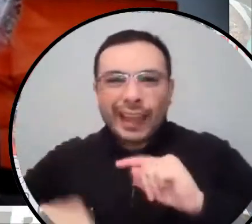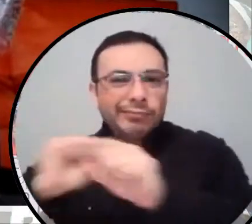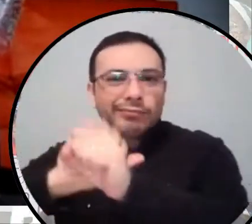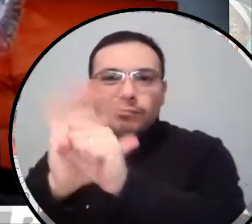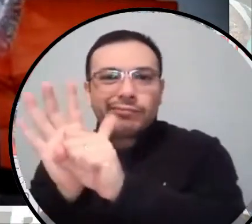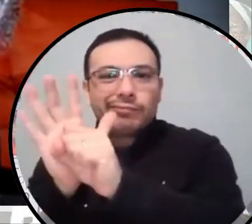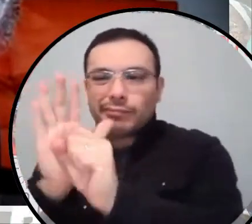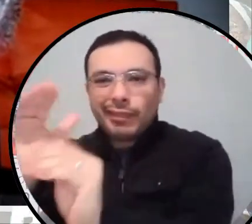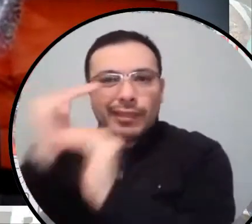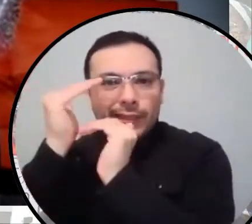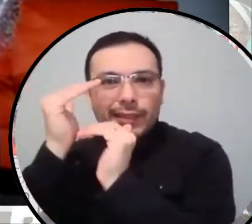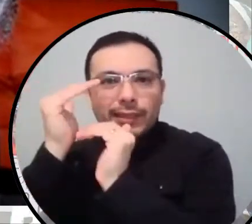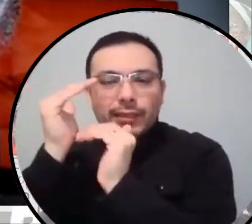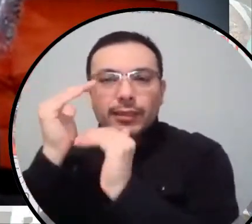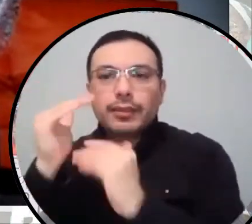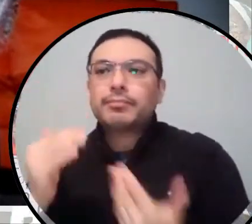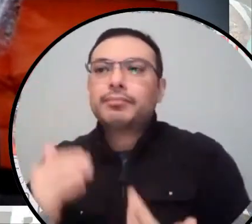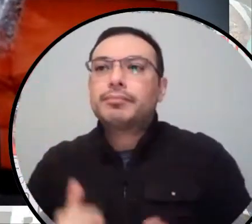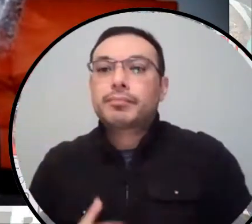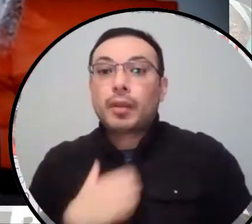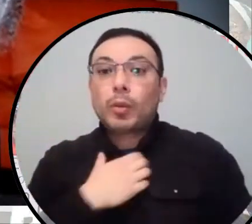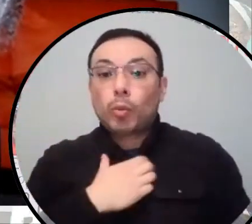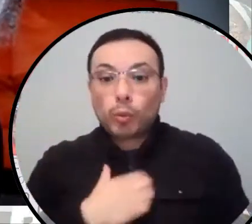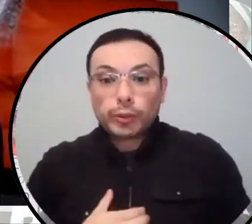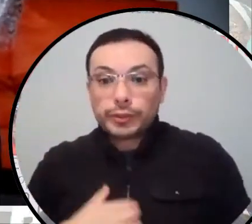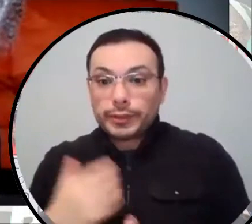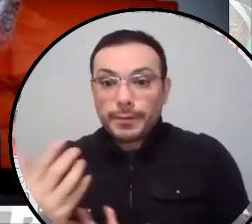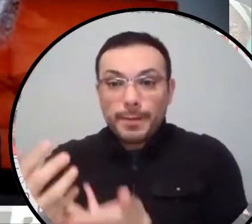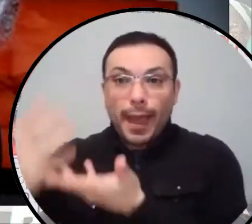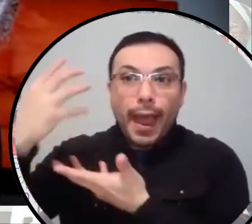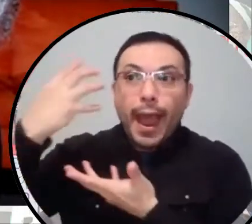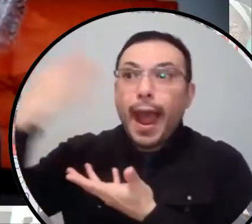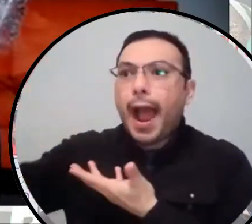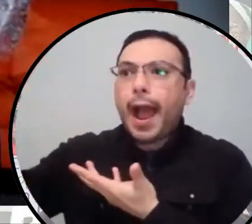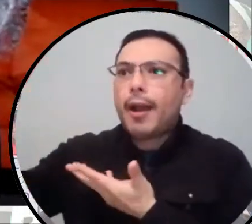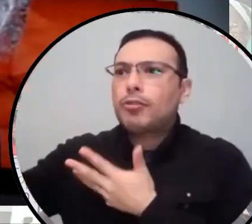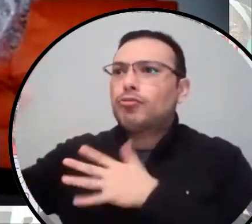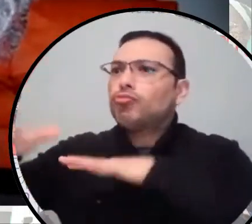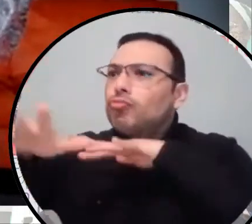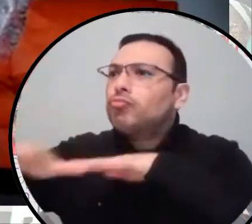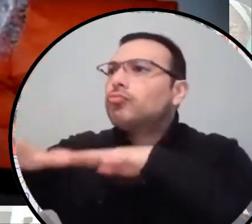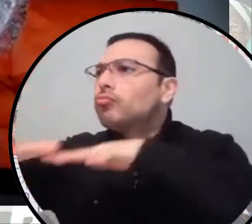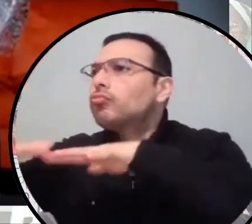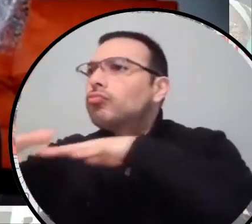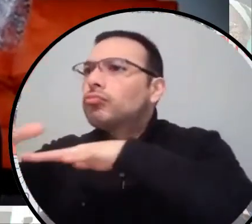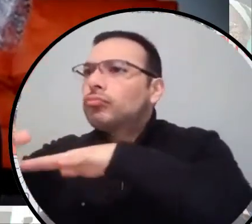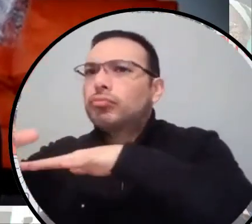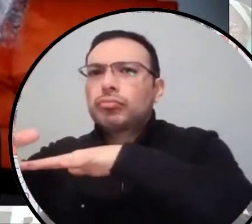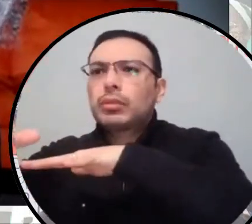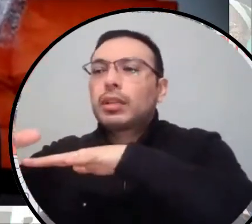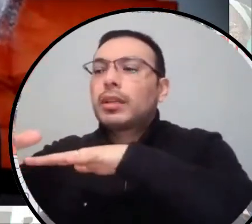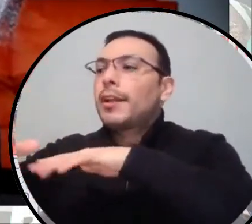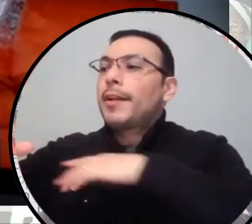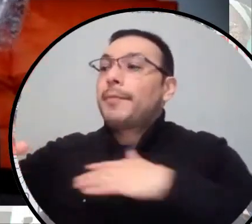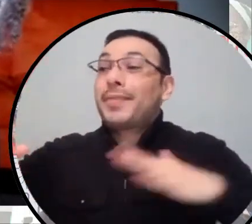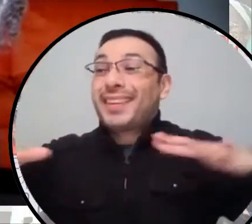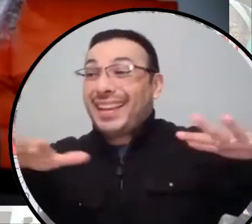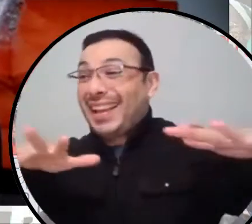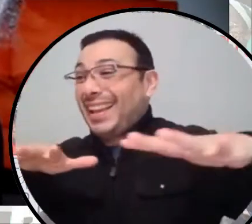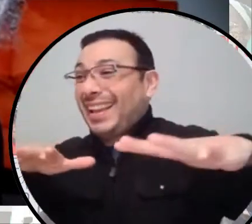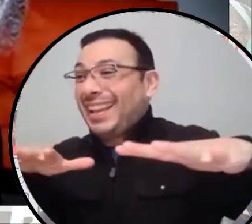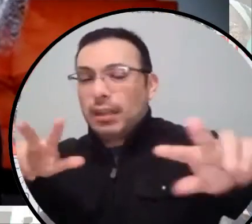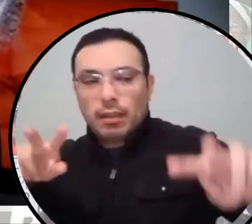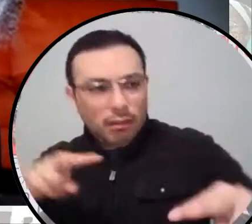getting out in the streets and realizing that we shared so many of the same demands and so many of the same